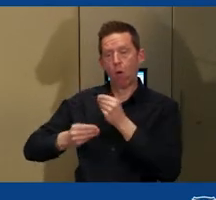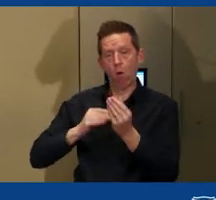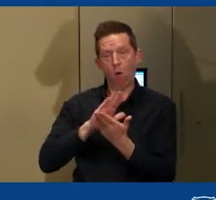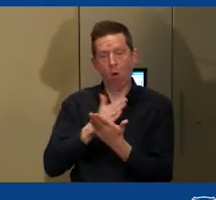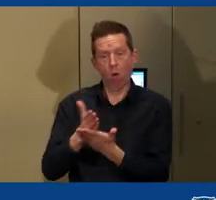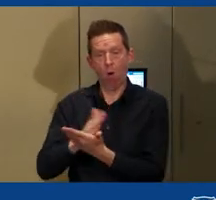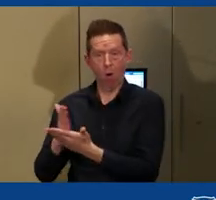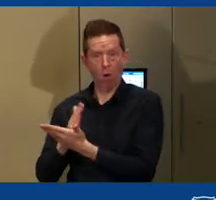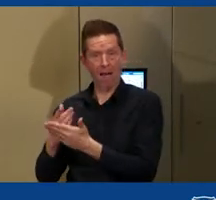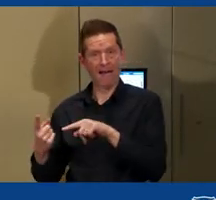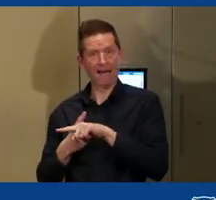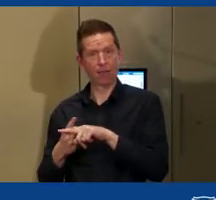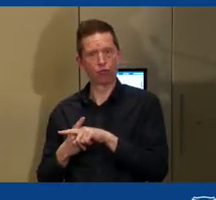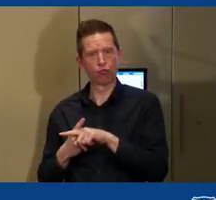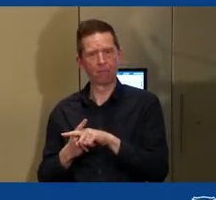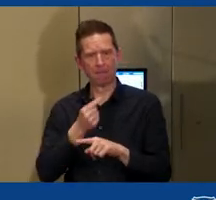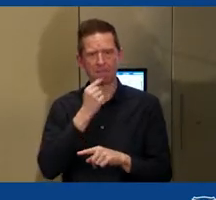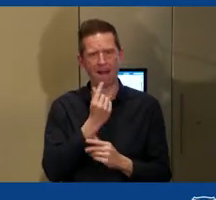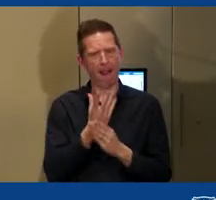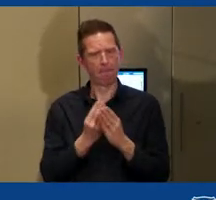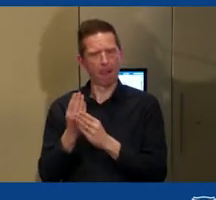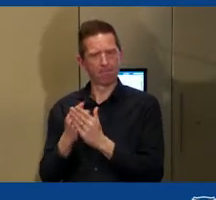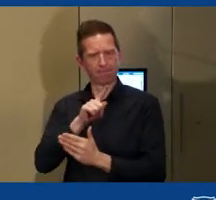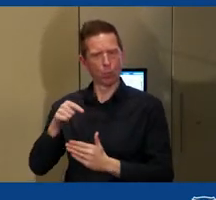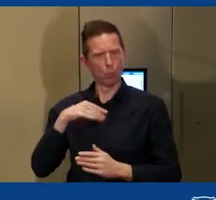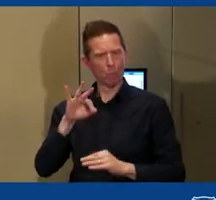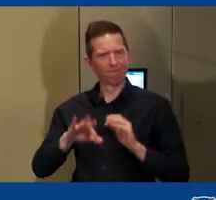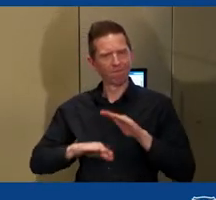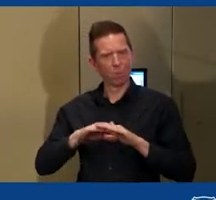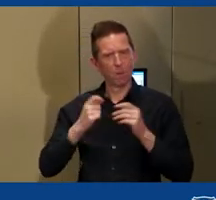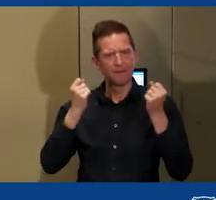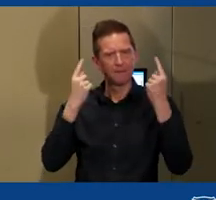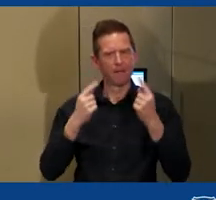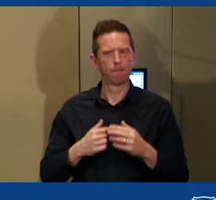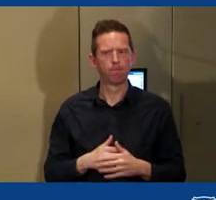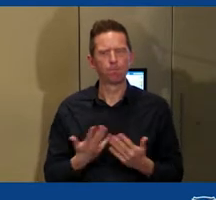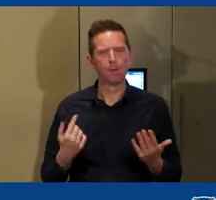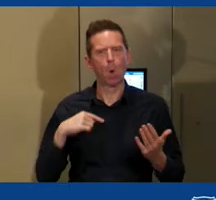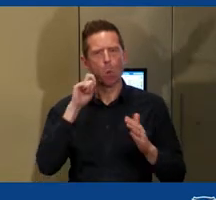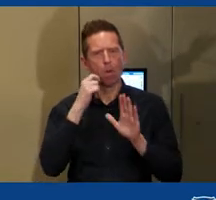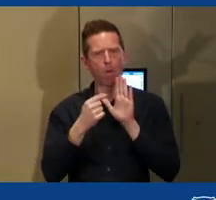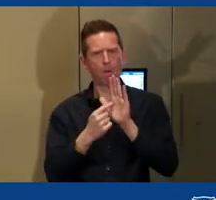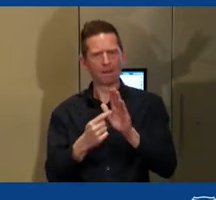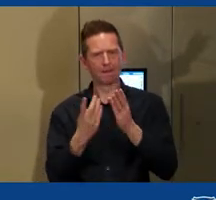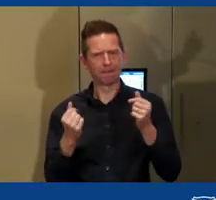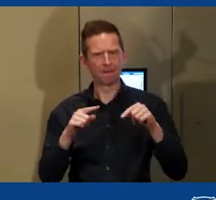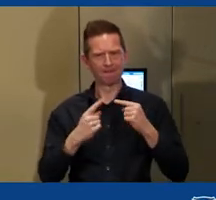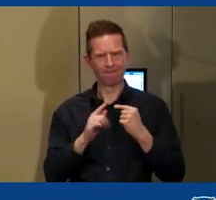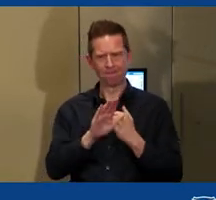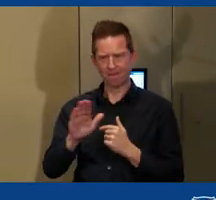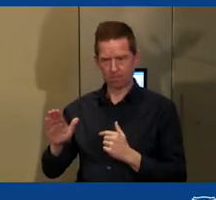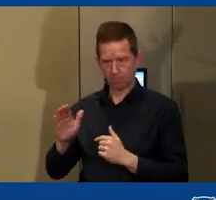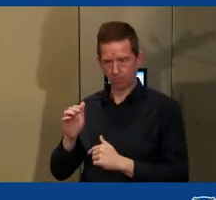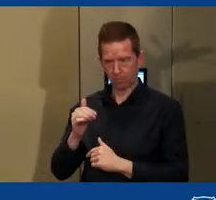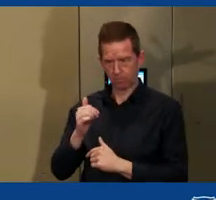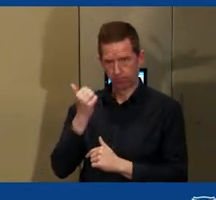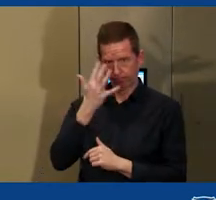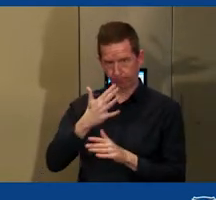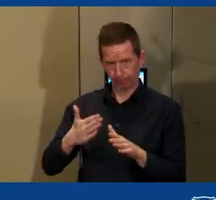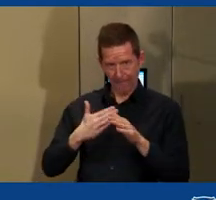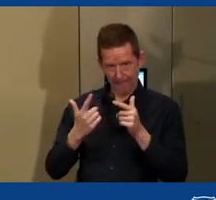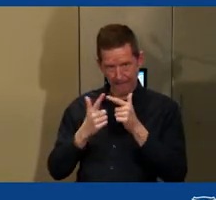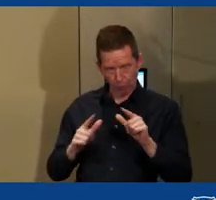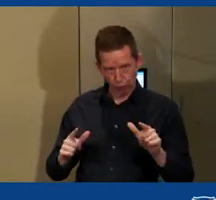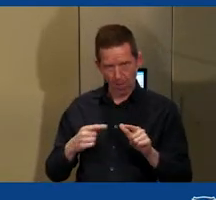So, I'm going to give you some examples from some different Indigenous languages and the way in which we can see different types of